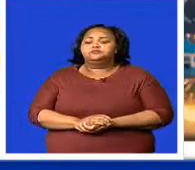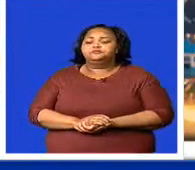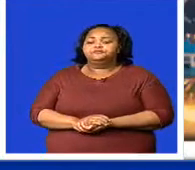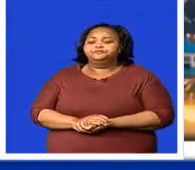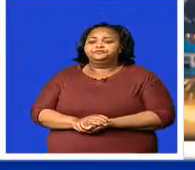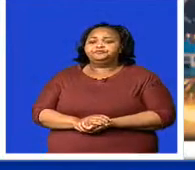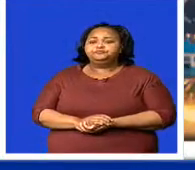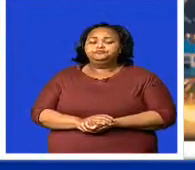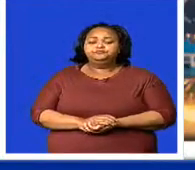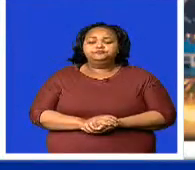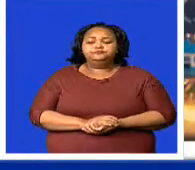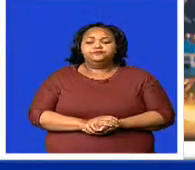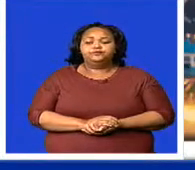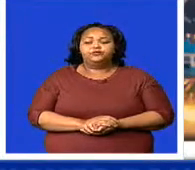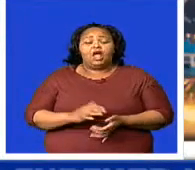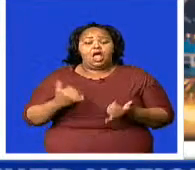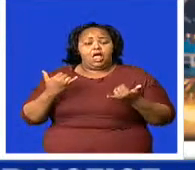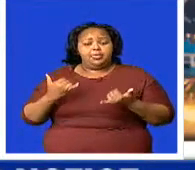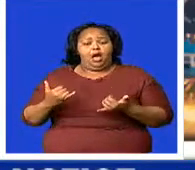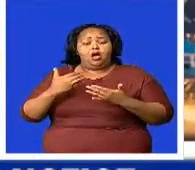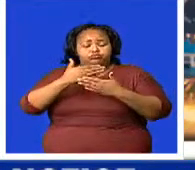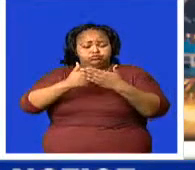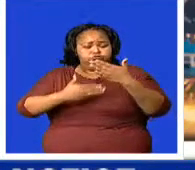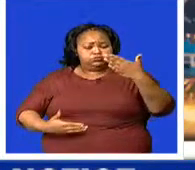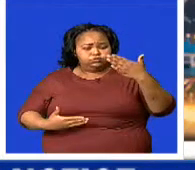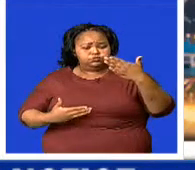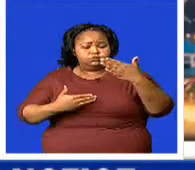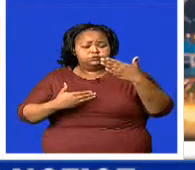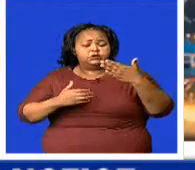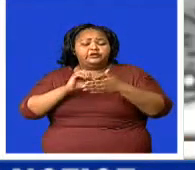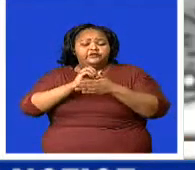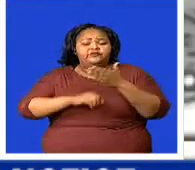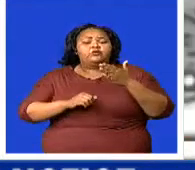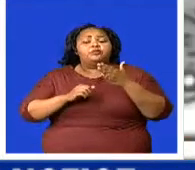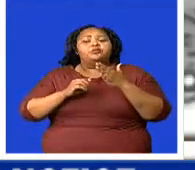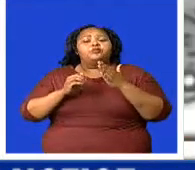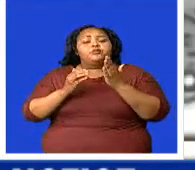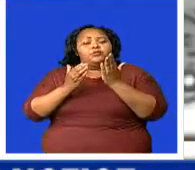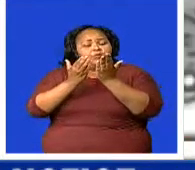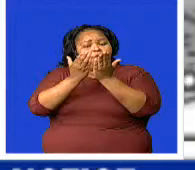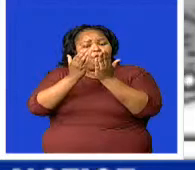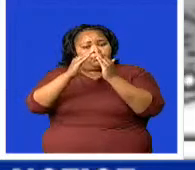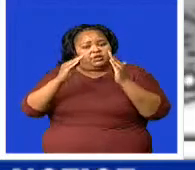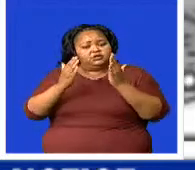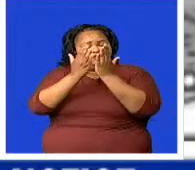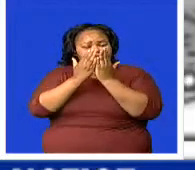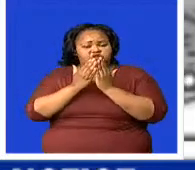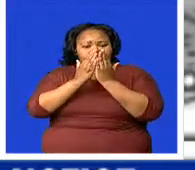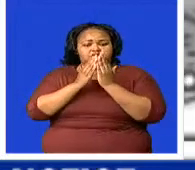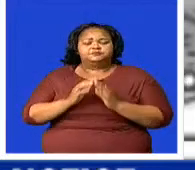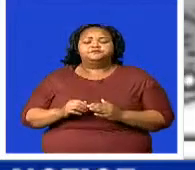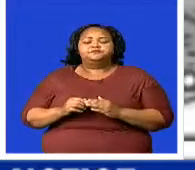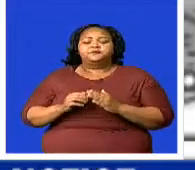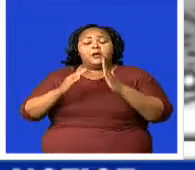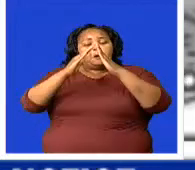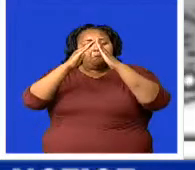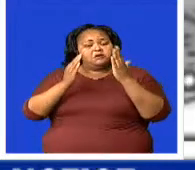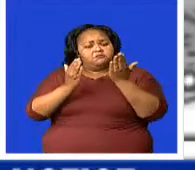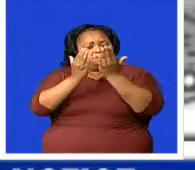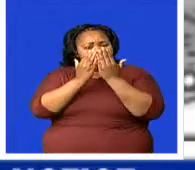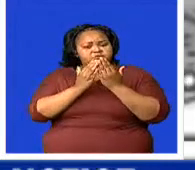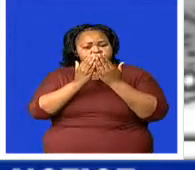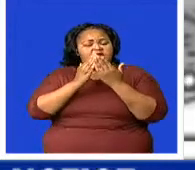now for a statement from the Ministry of Education. The Ministry of Education has